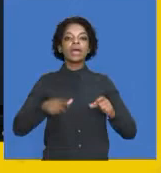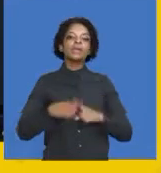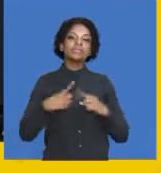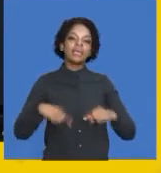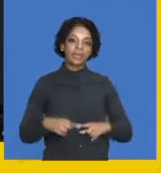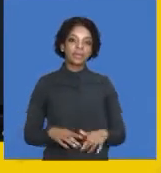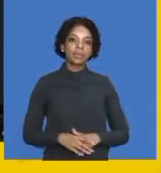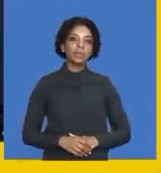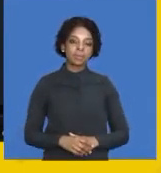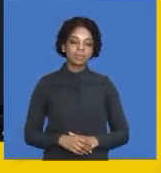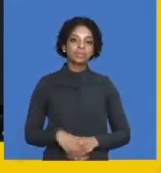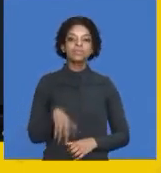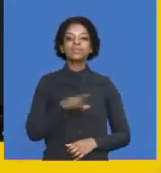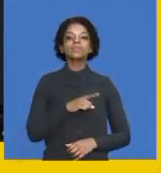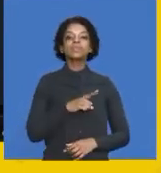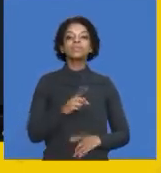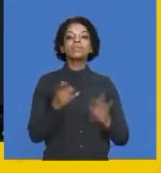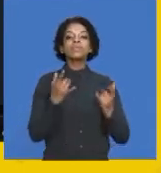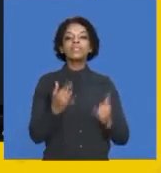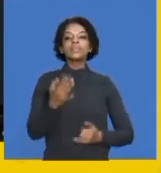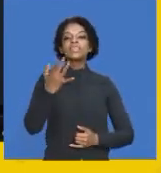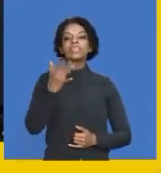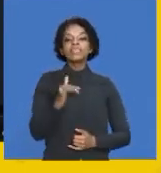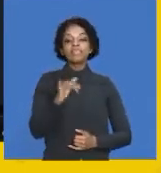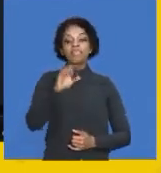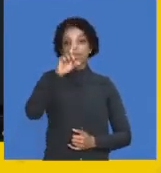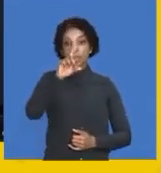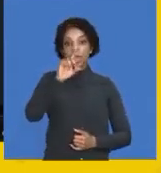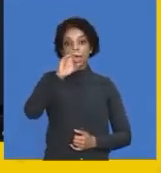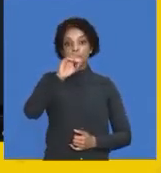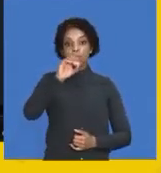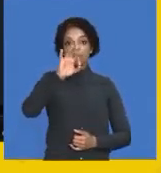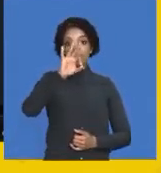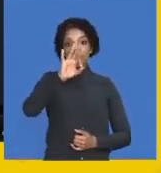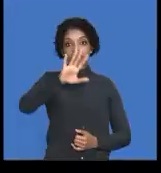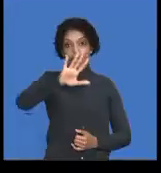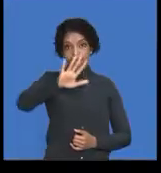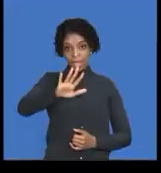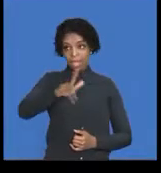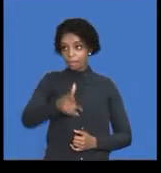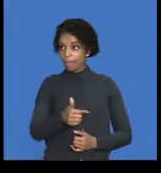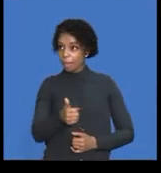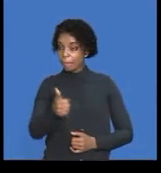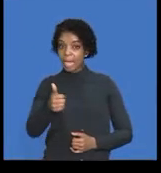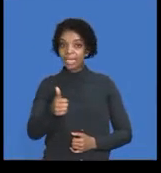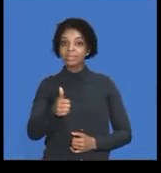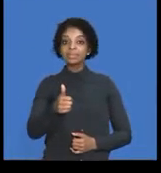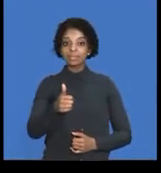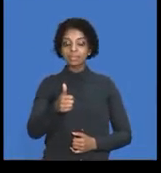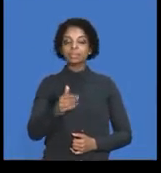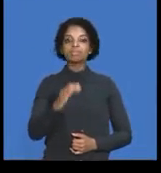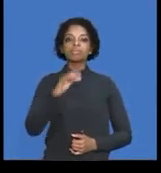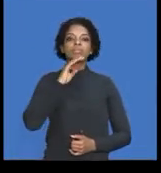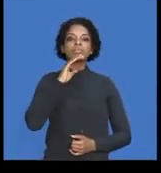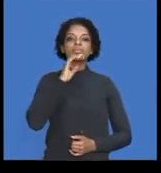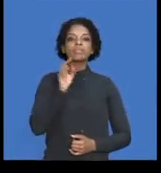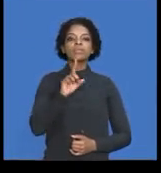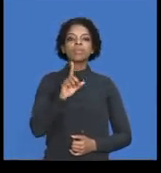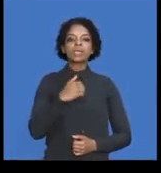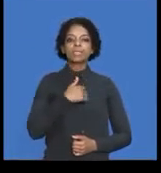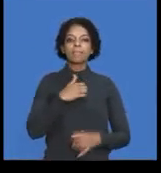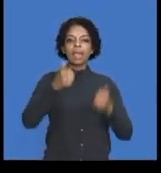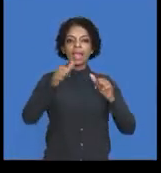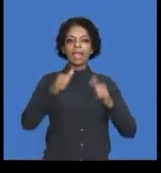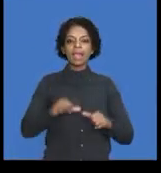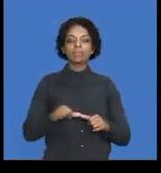Now, if I only bring in one 3035, this one here, by increasing my